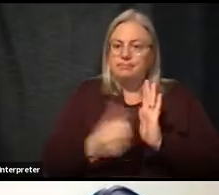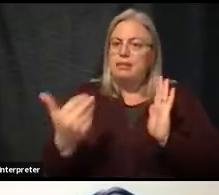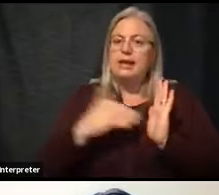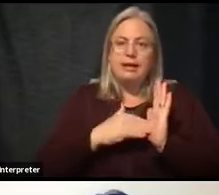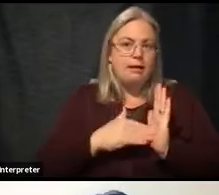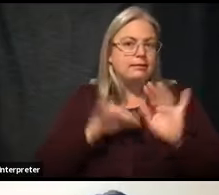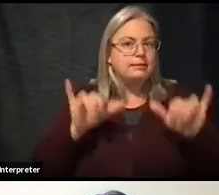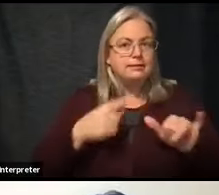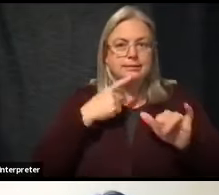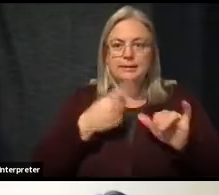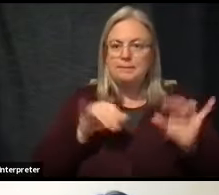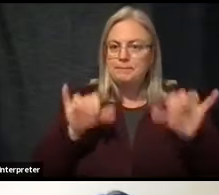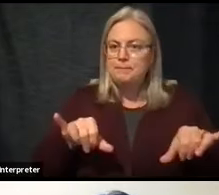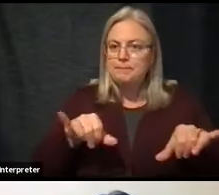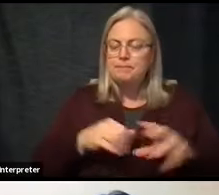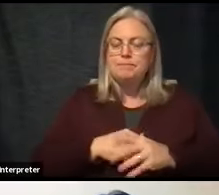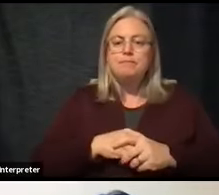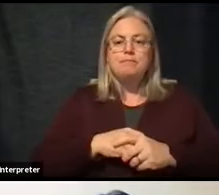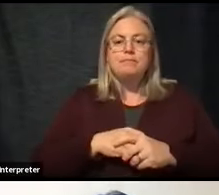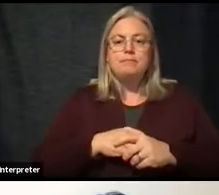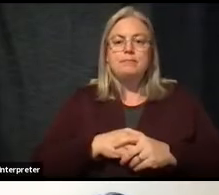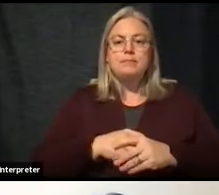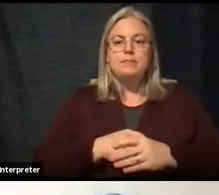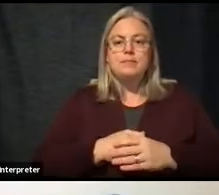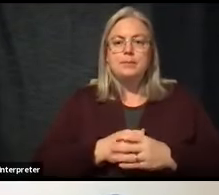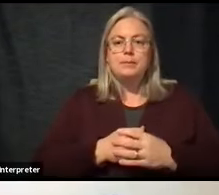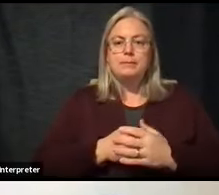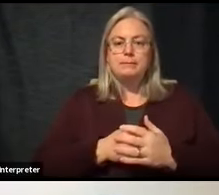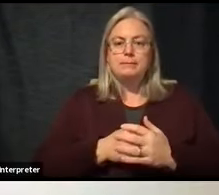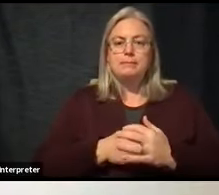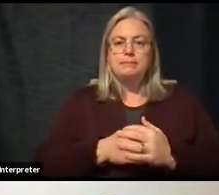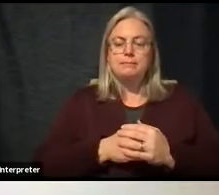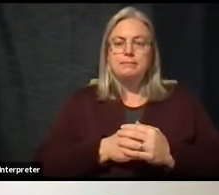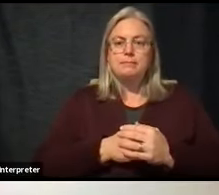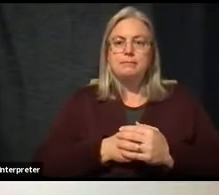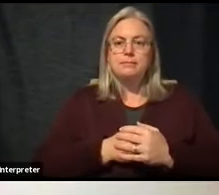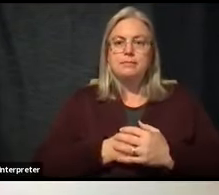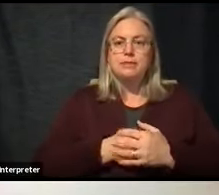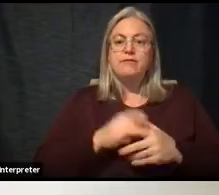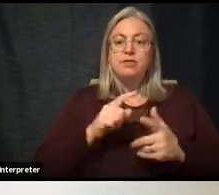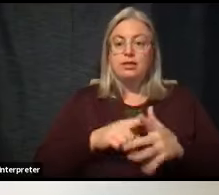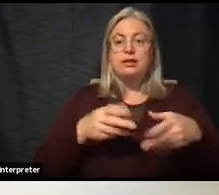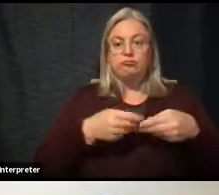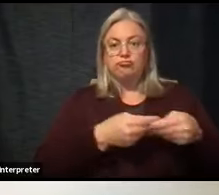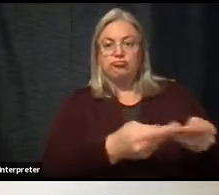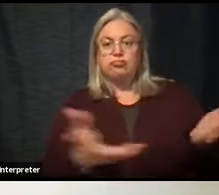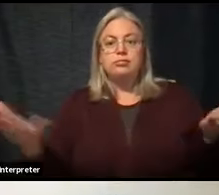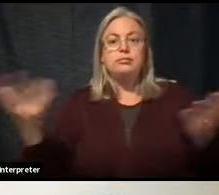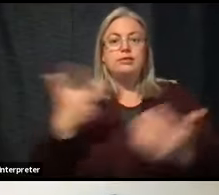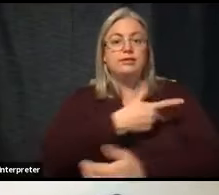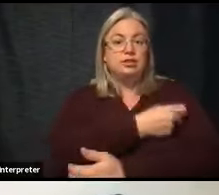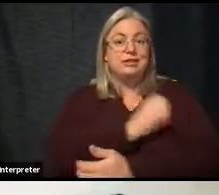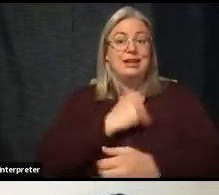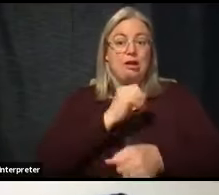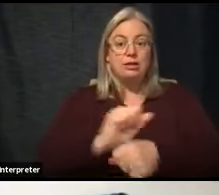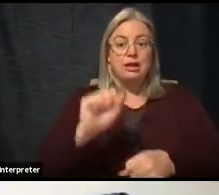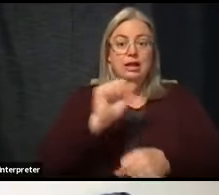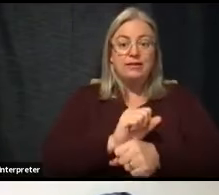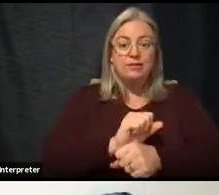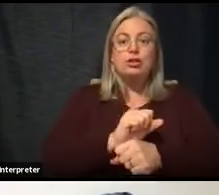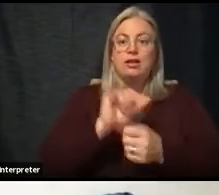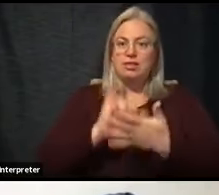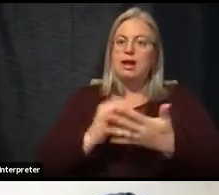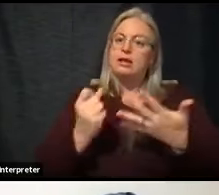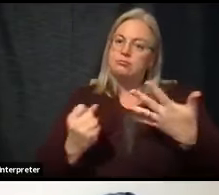that, um, what is reflected, uh, in, uh, this distribution of vaccines and our efforts, it's what's been our